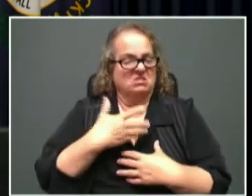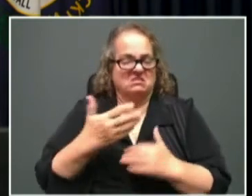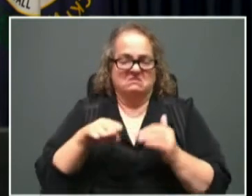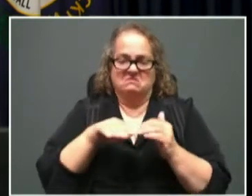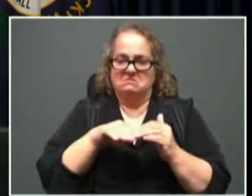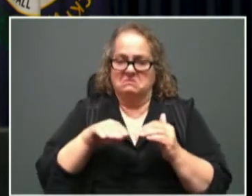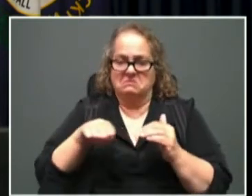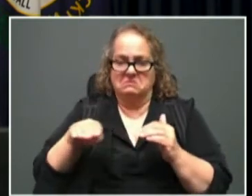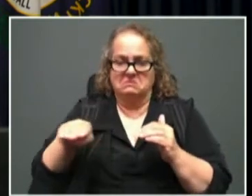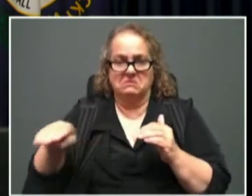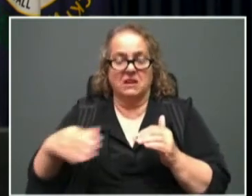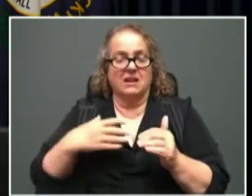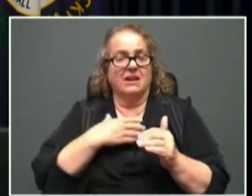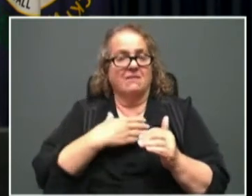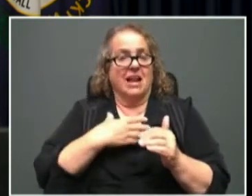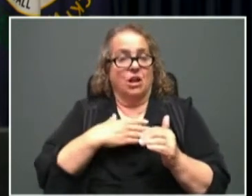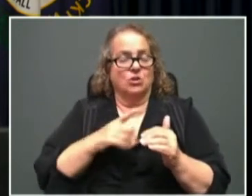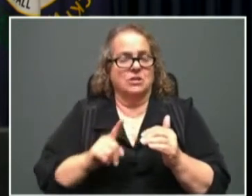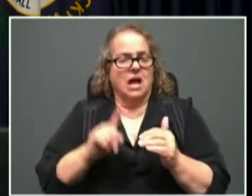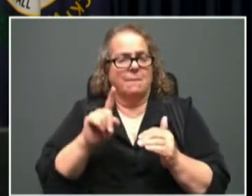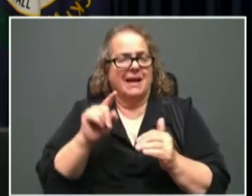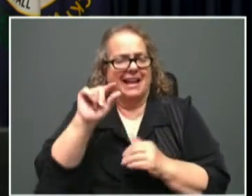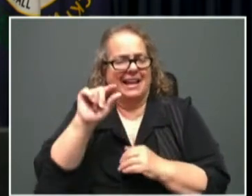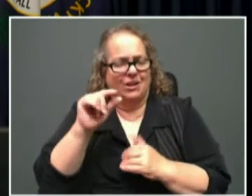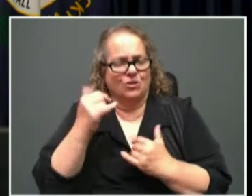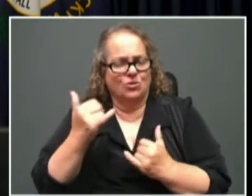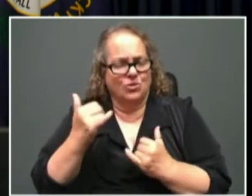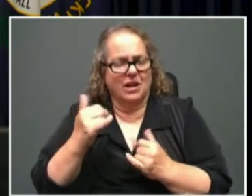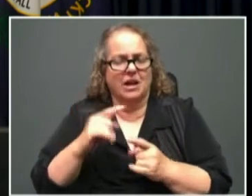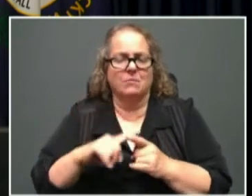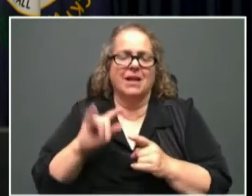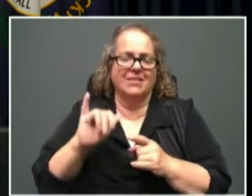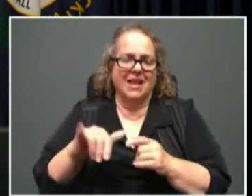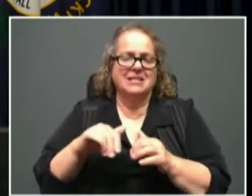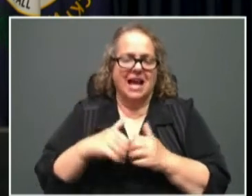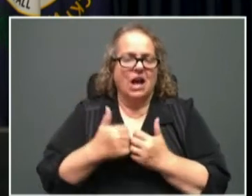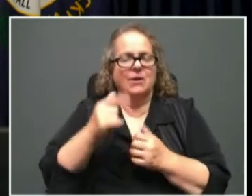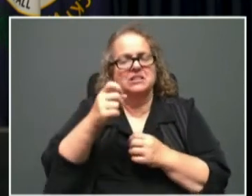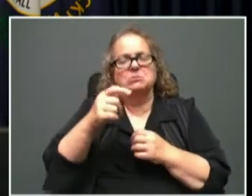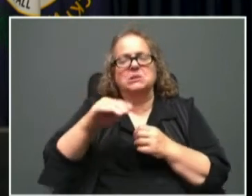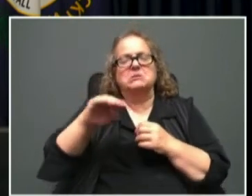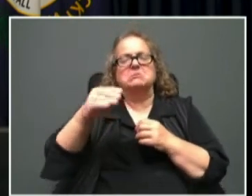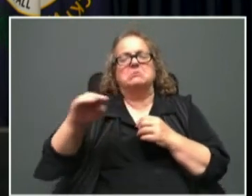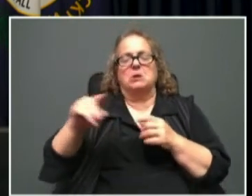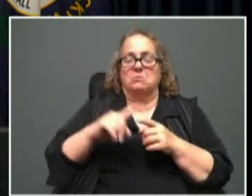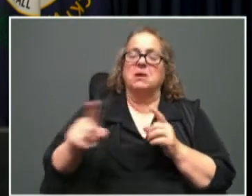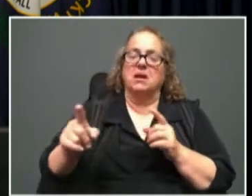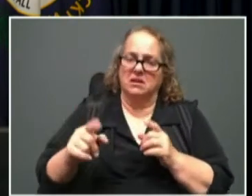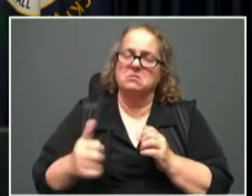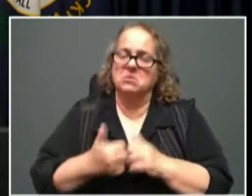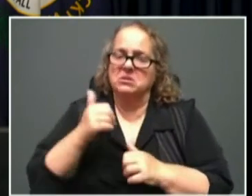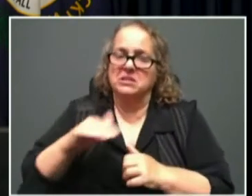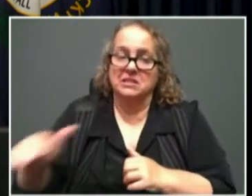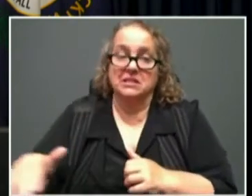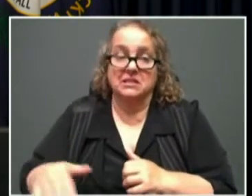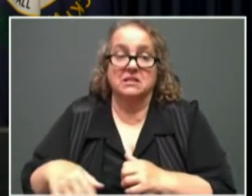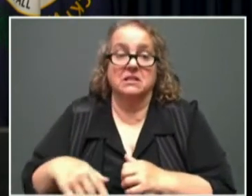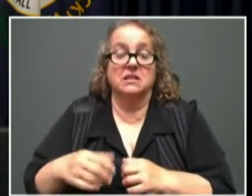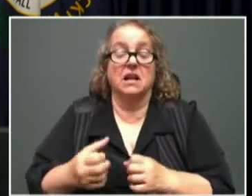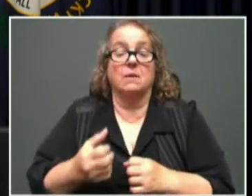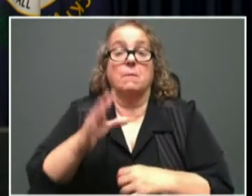a little bit today, but sometimes that's just the way that it's reported. Incident rates by age.